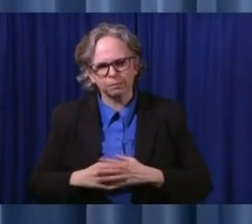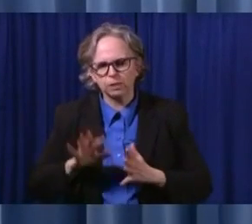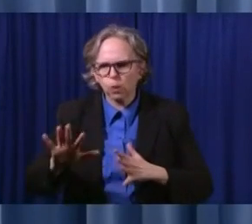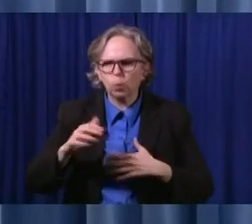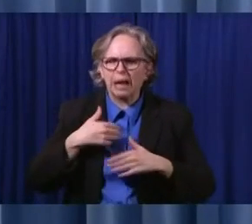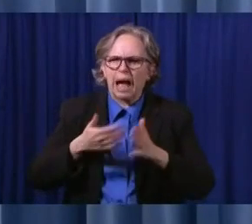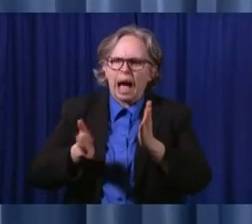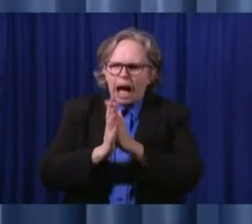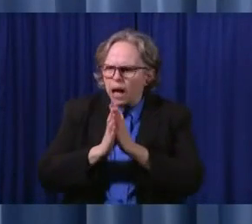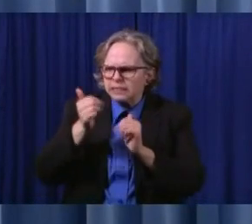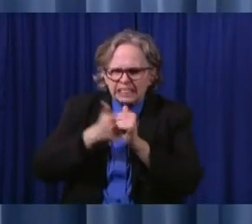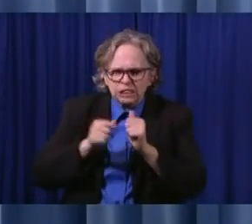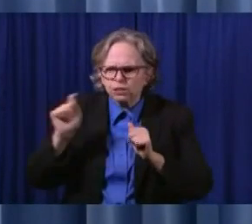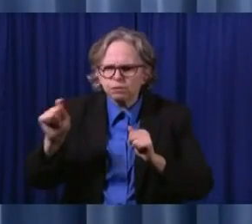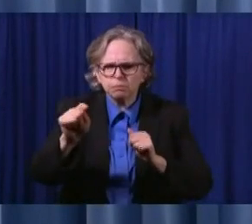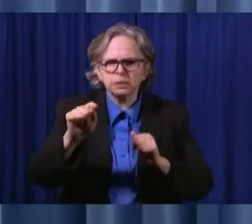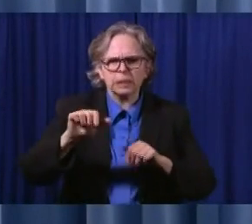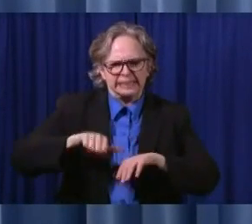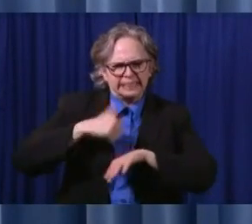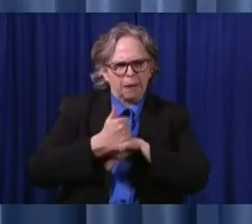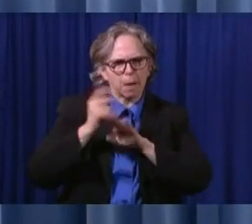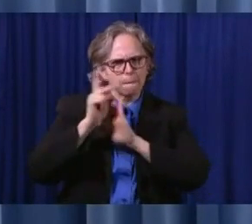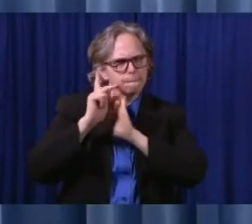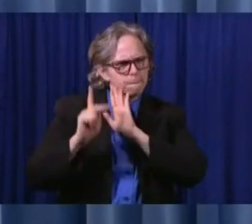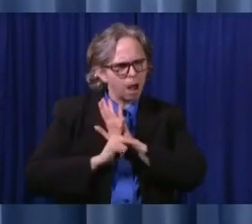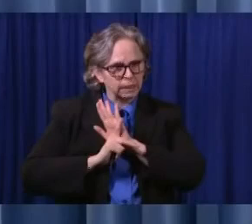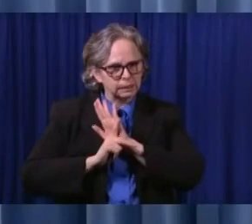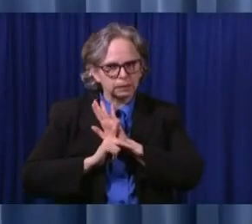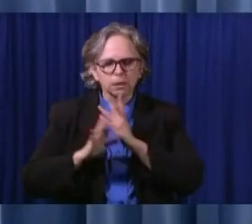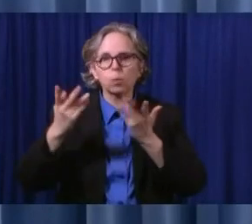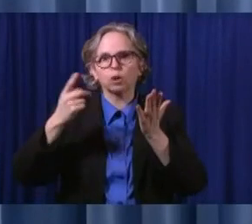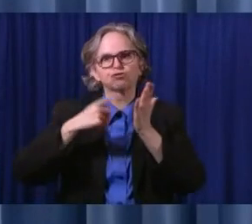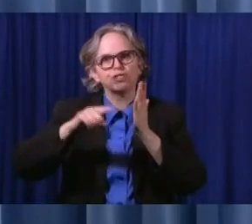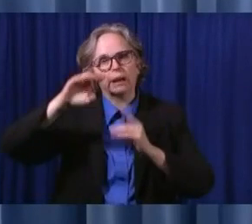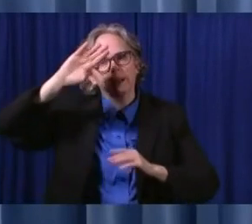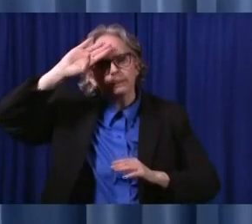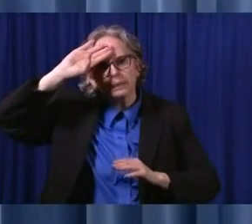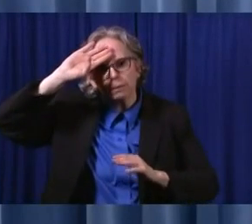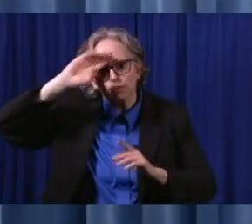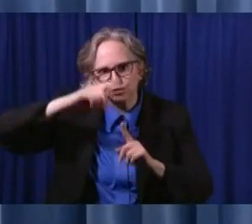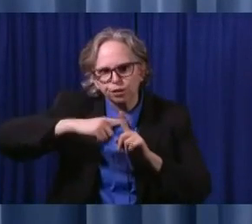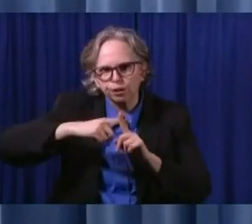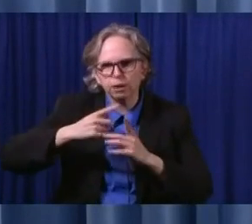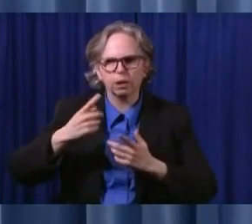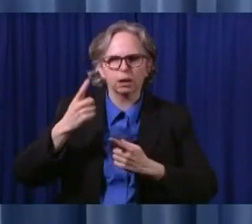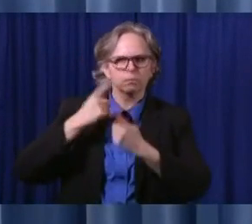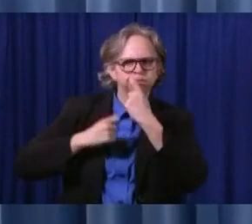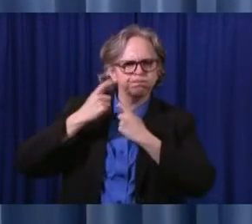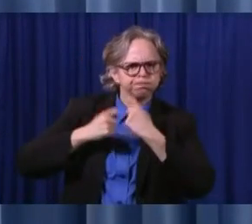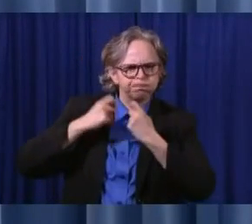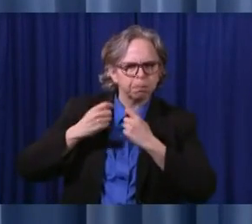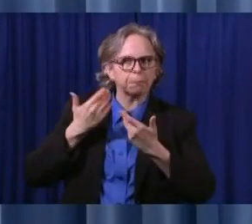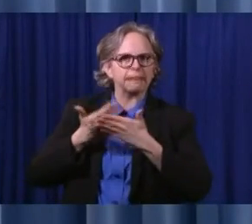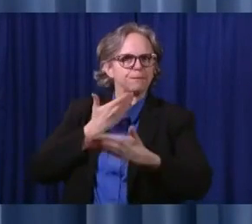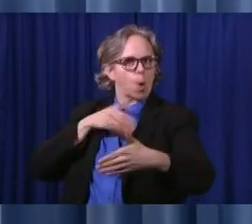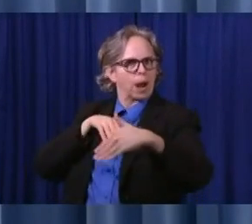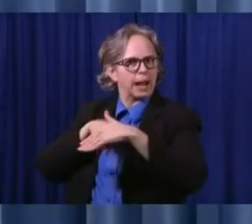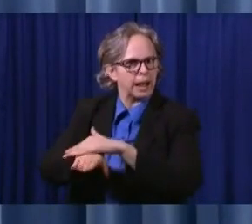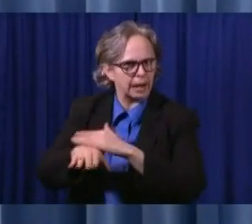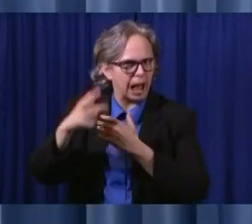screening for temperatures and symptoms reporting for visitors. We're asking them to schedule set hours and the length of time for visits,